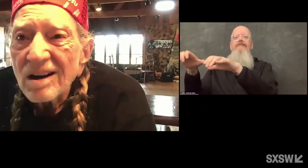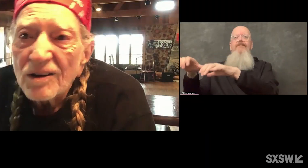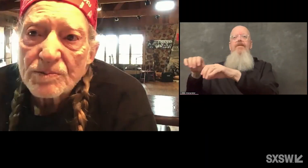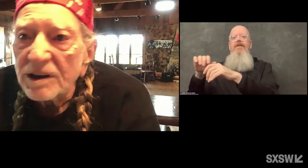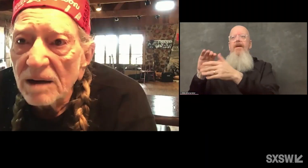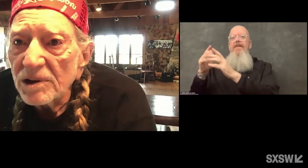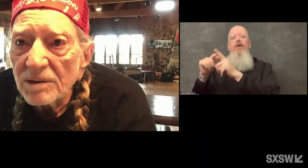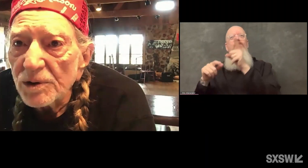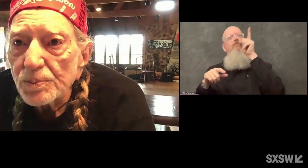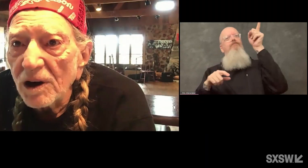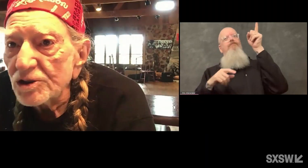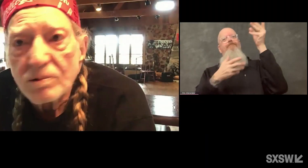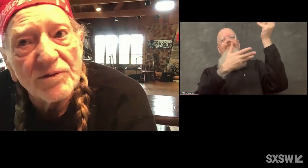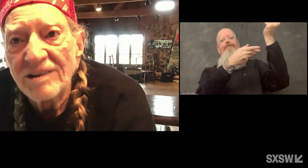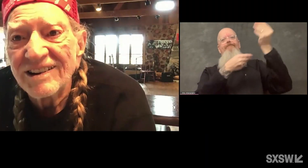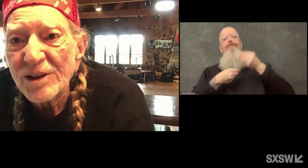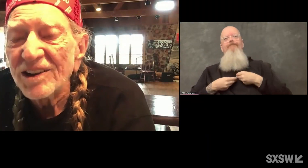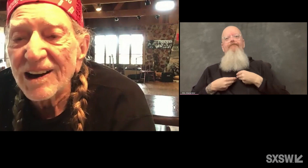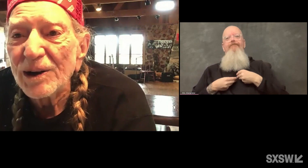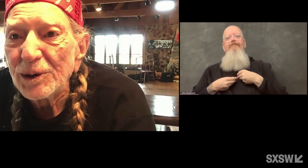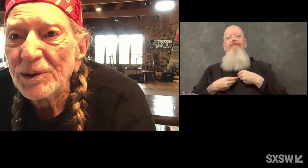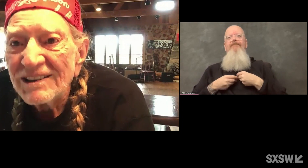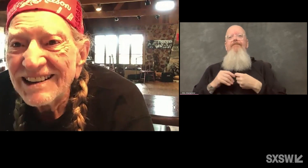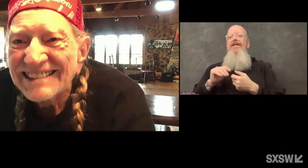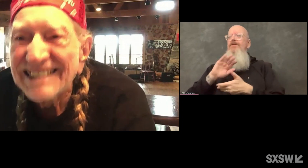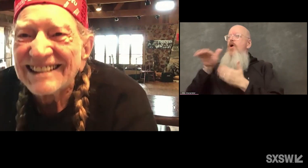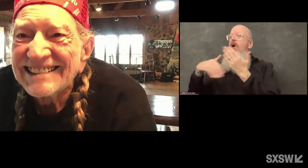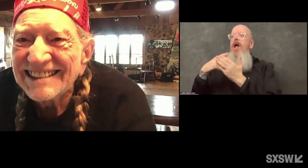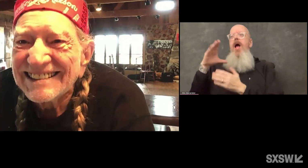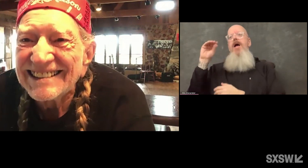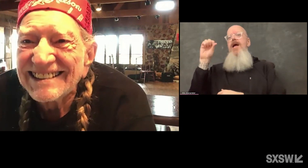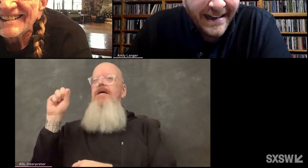It's all cosmic. I'm not responsible for anything I do.